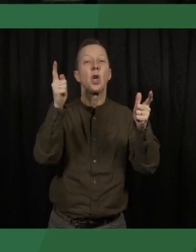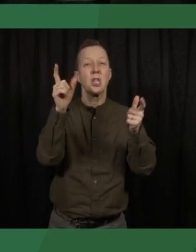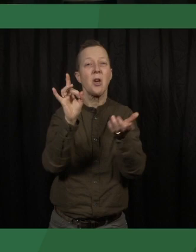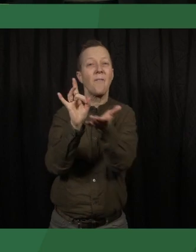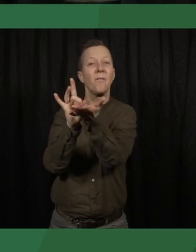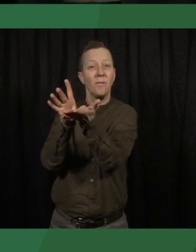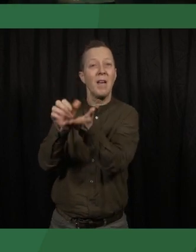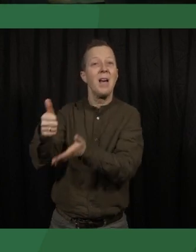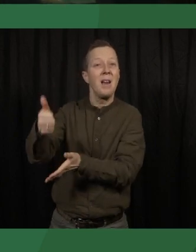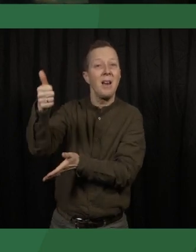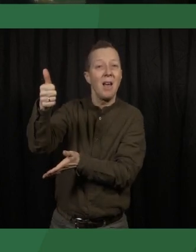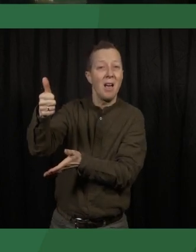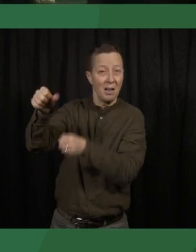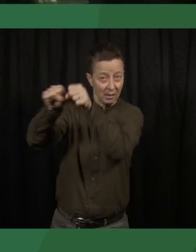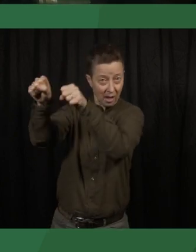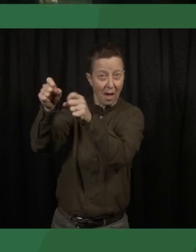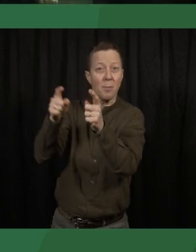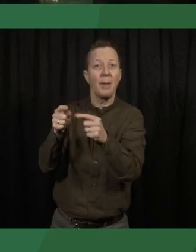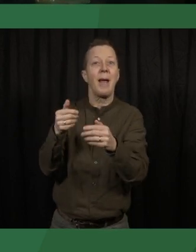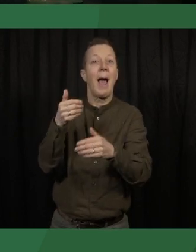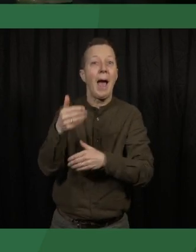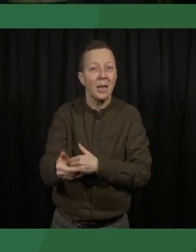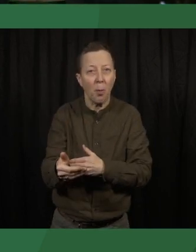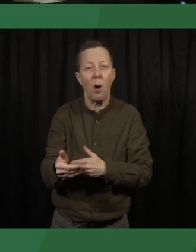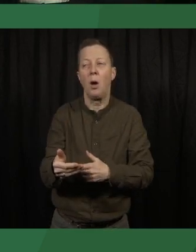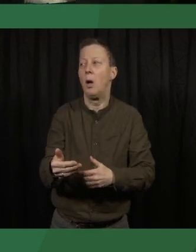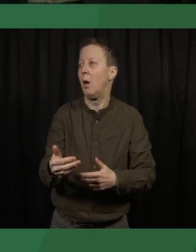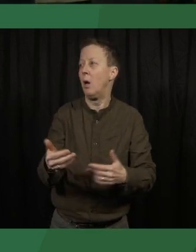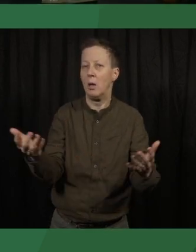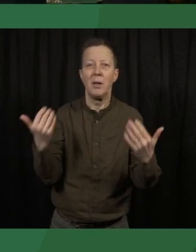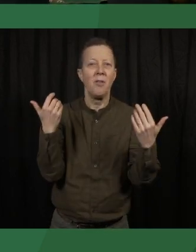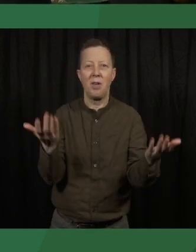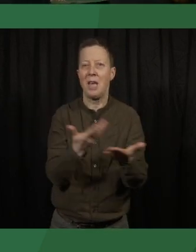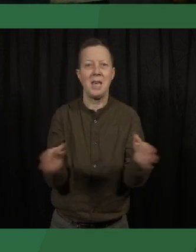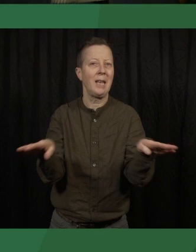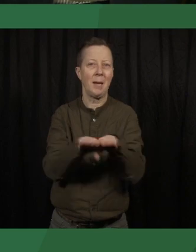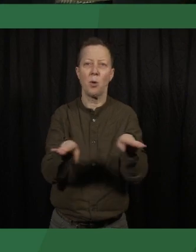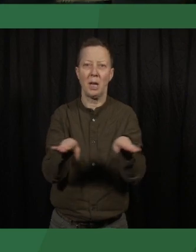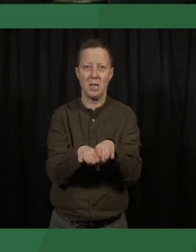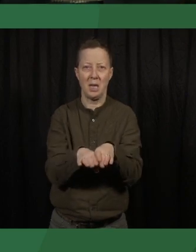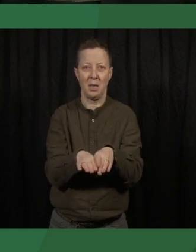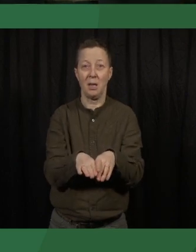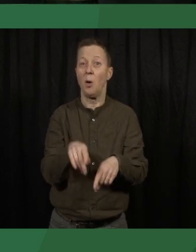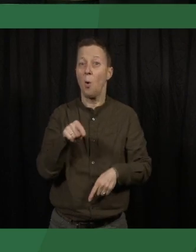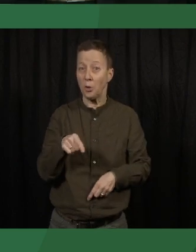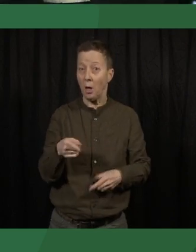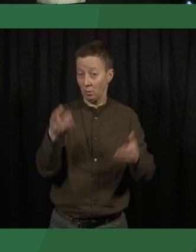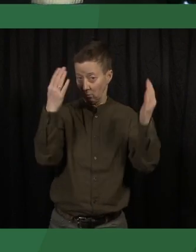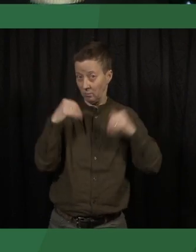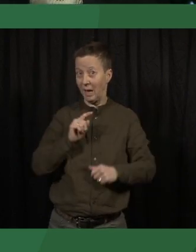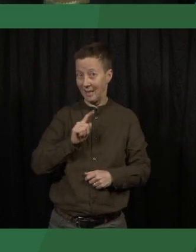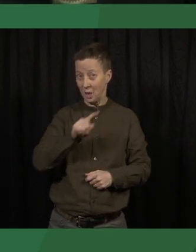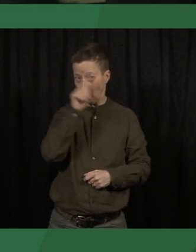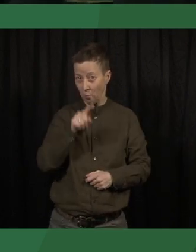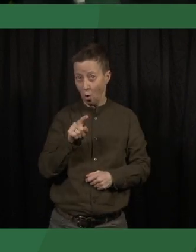regime, but then to fall short of achieving democracy. Which brings us to the next questions. Do